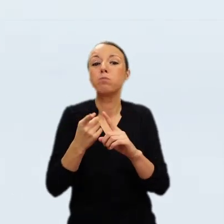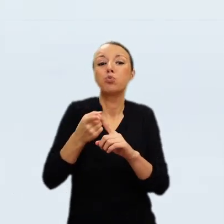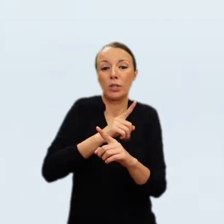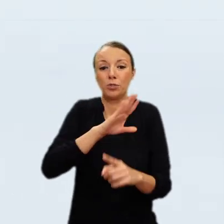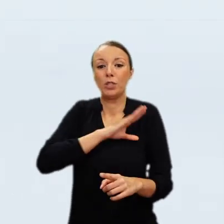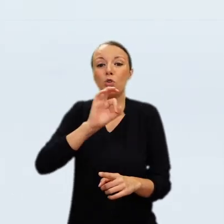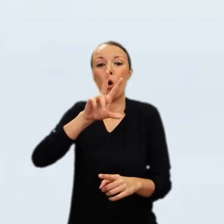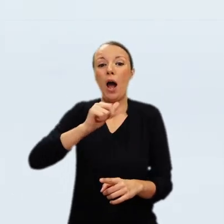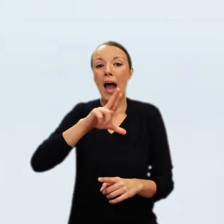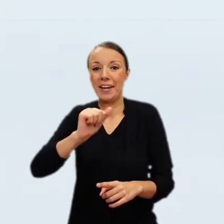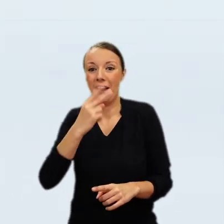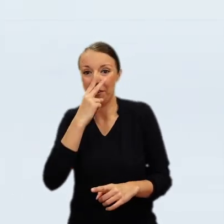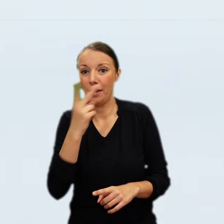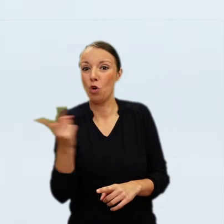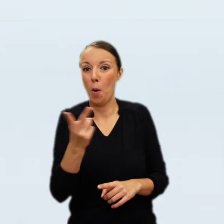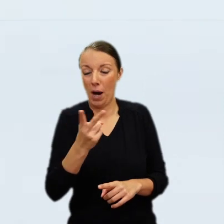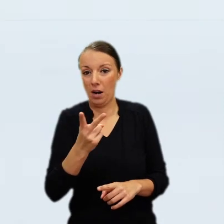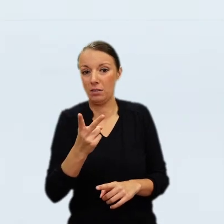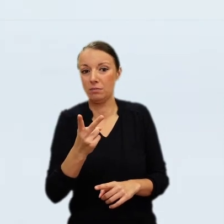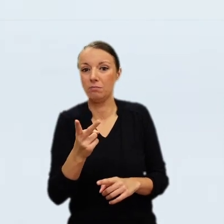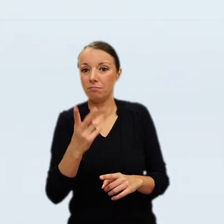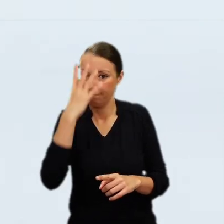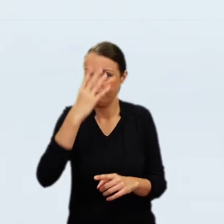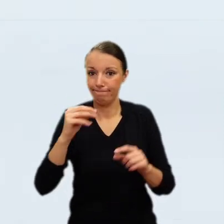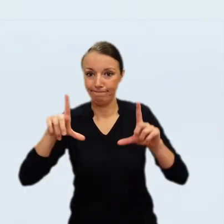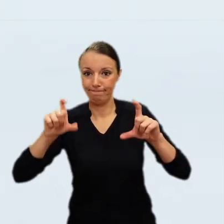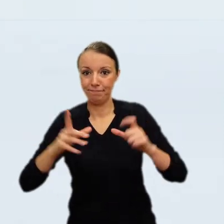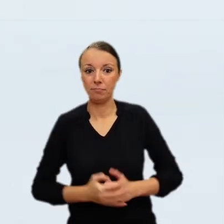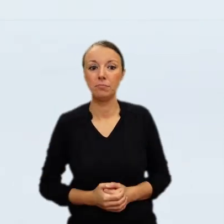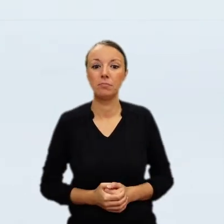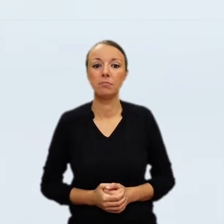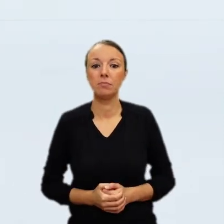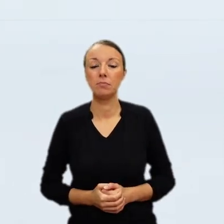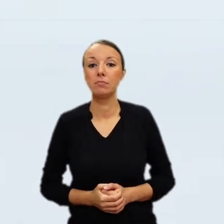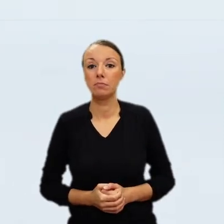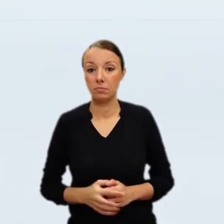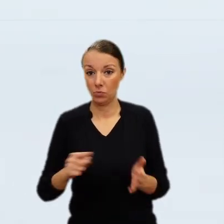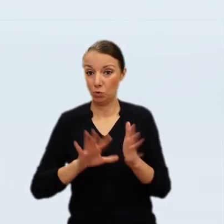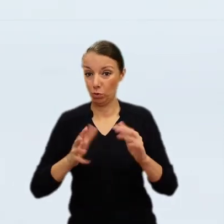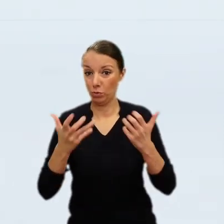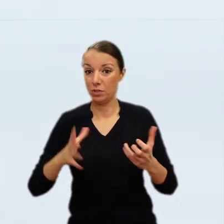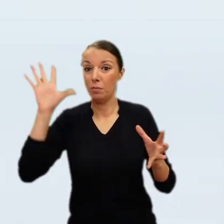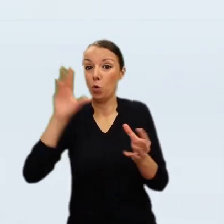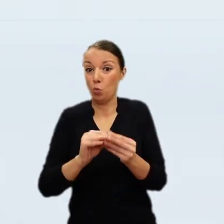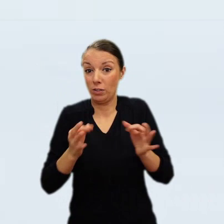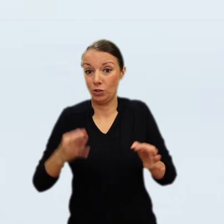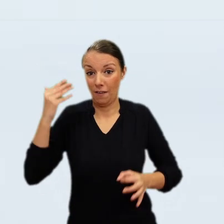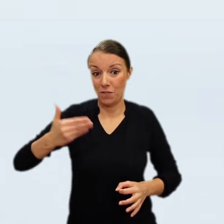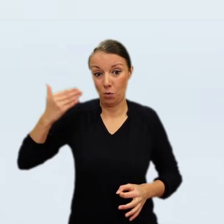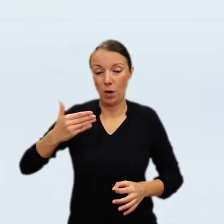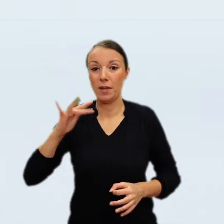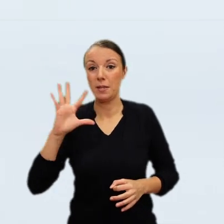from our ever-questioning minds. My two predecessors at the Frick Collection, former chief curators, reached similar conclusions.